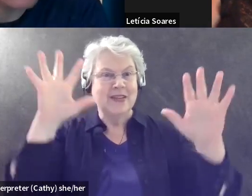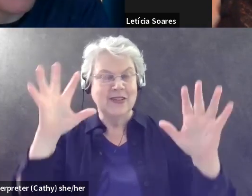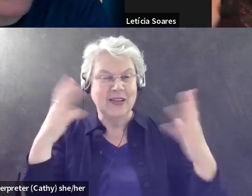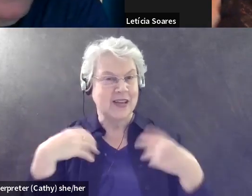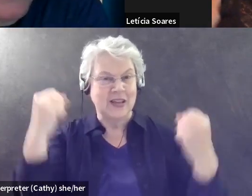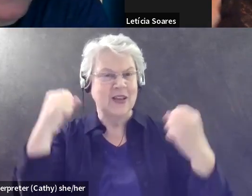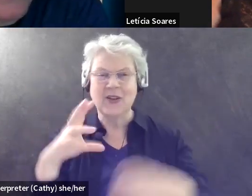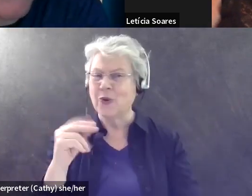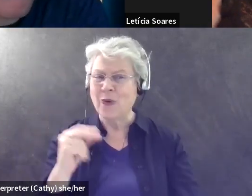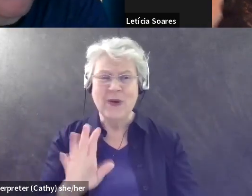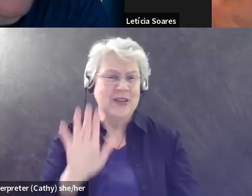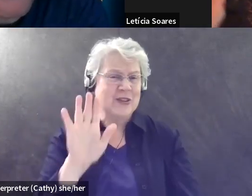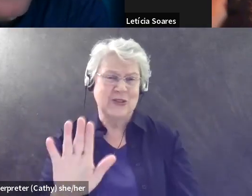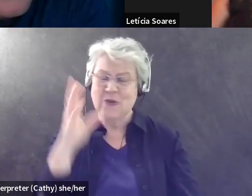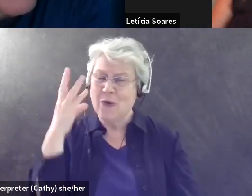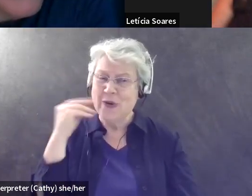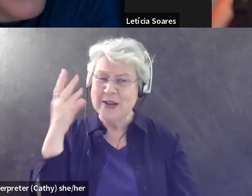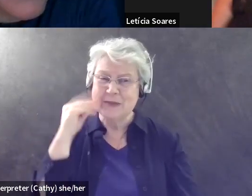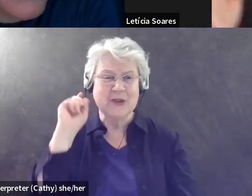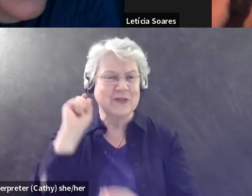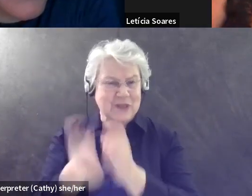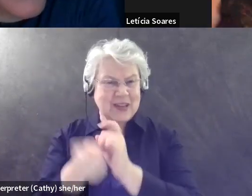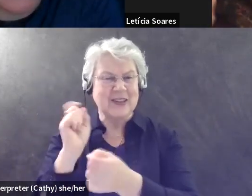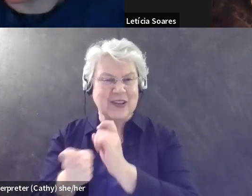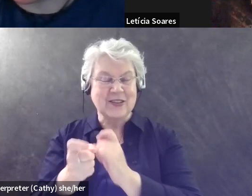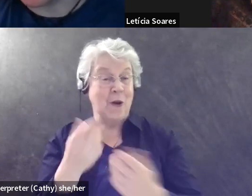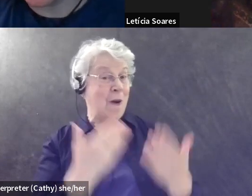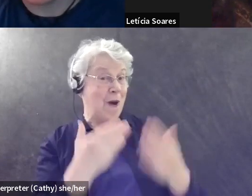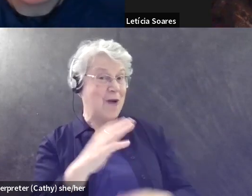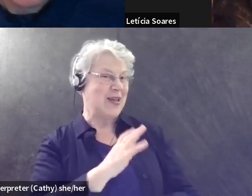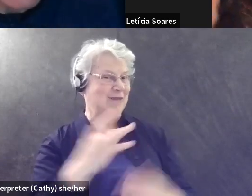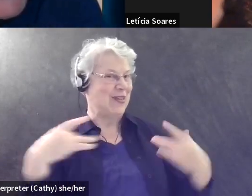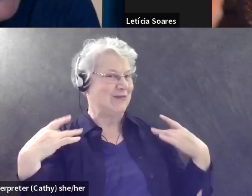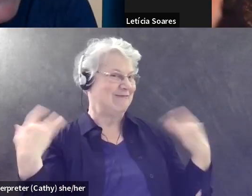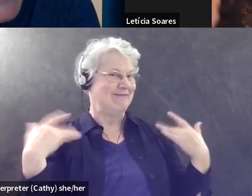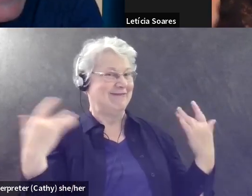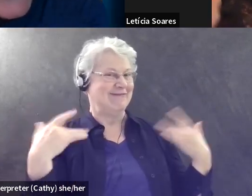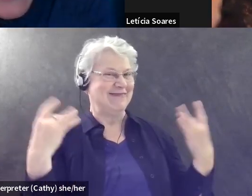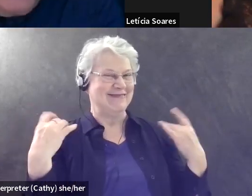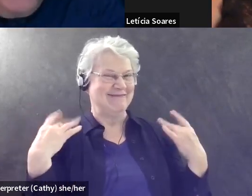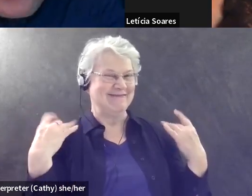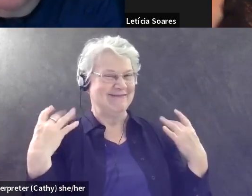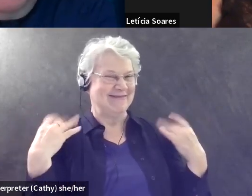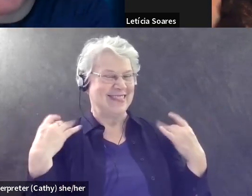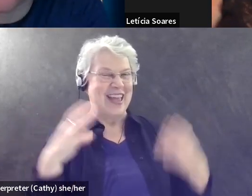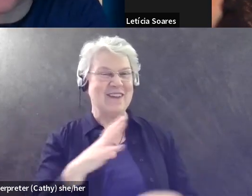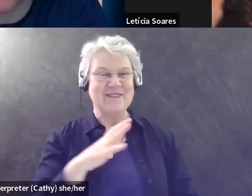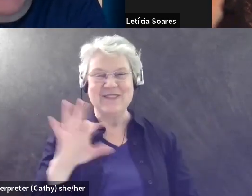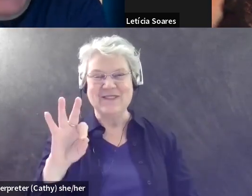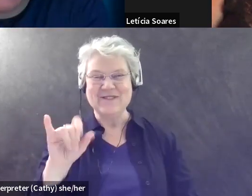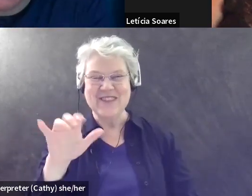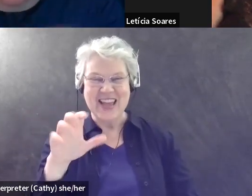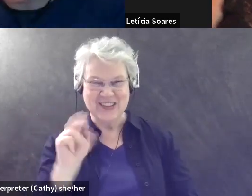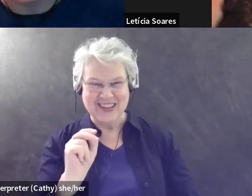what you're living with. Um, or it's a fashion statement, which I've heard before. Yeah, you can, I've seen some